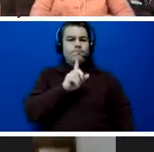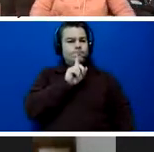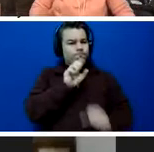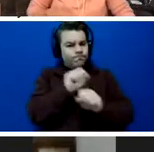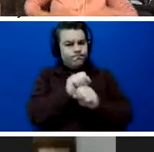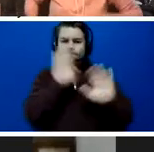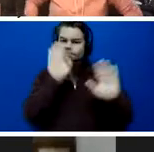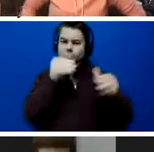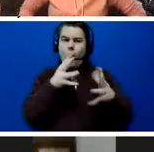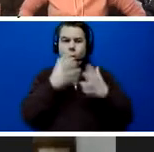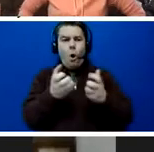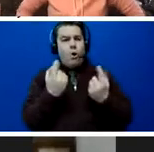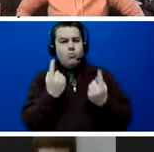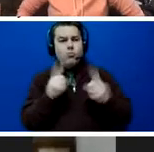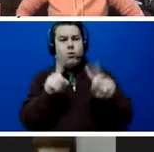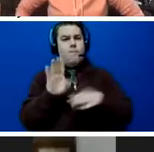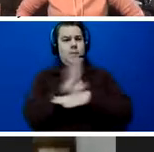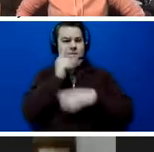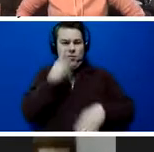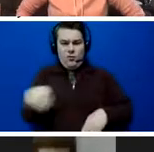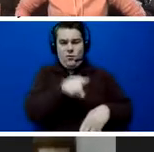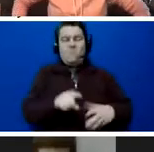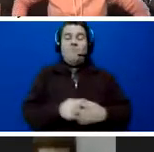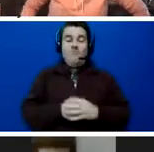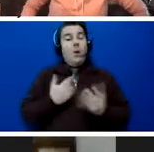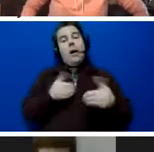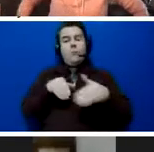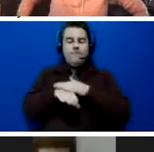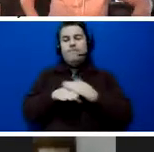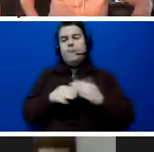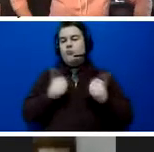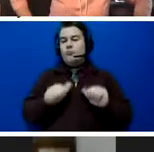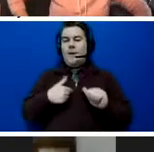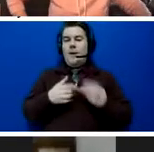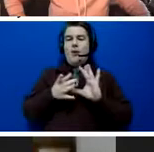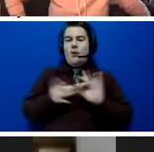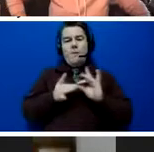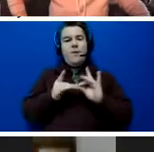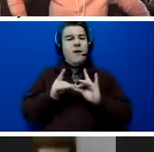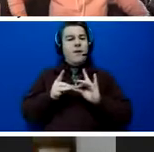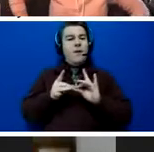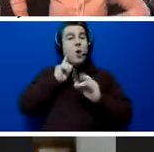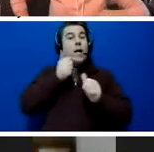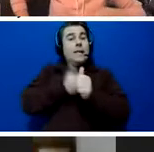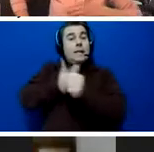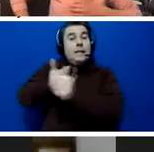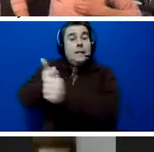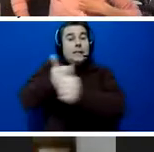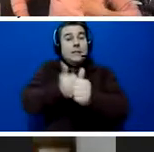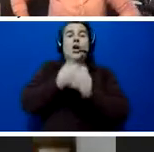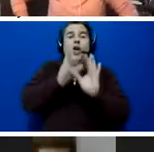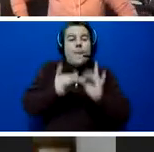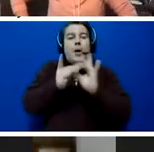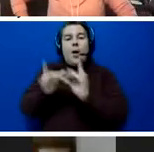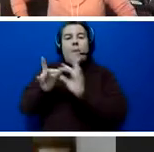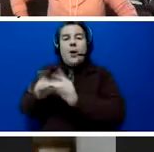Plexus work as a business for you. And so I went in and I was trying to comment on everybody's why to help you crack this message